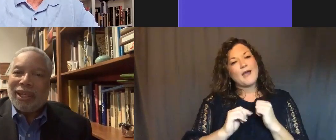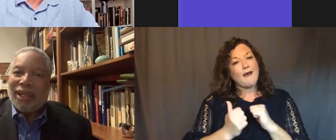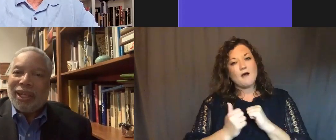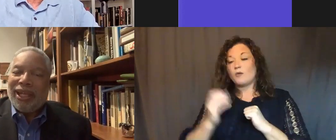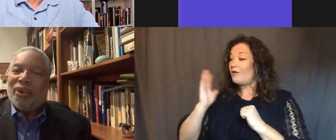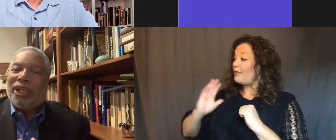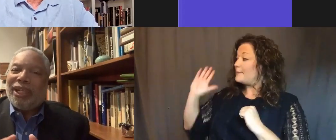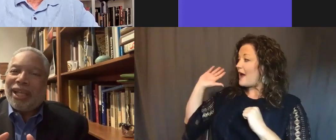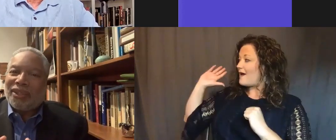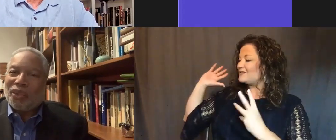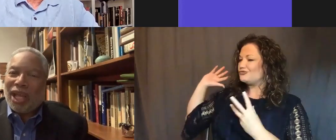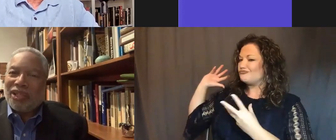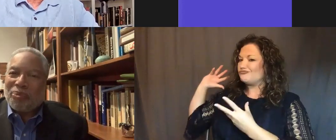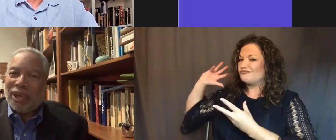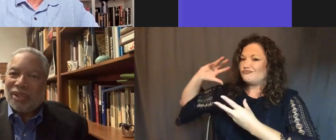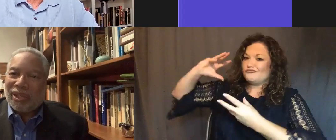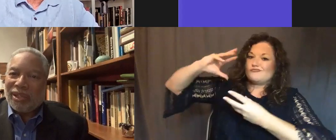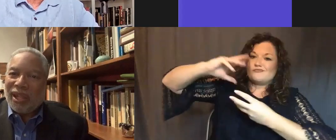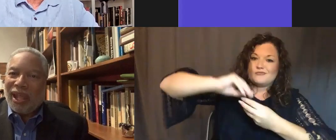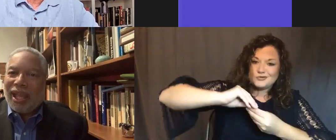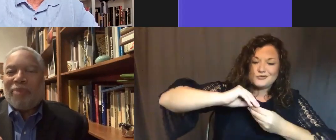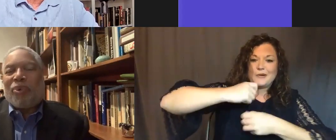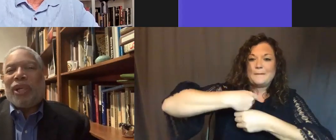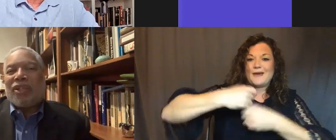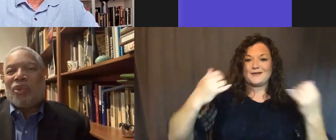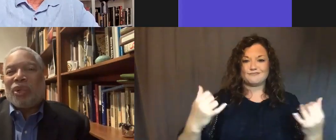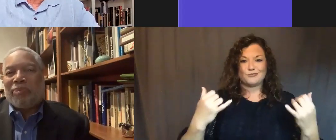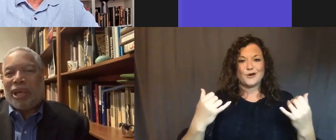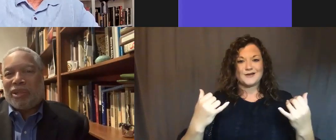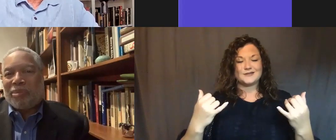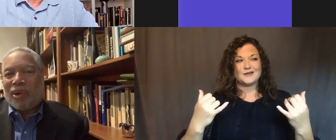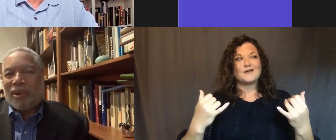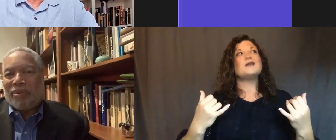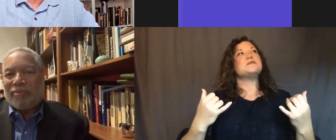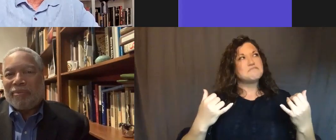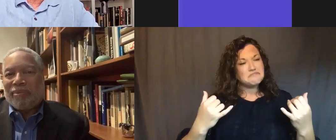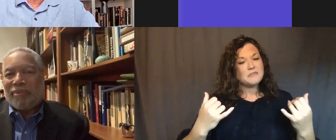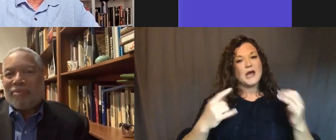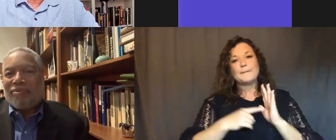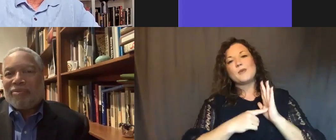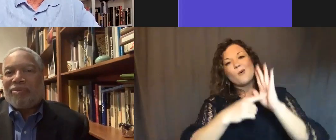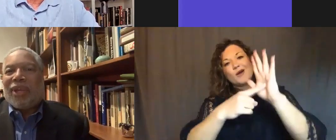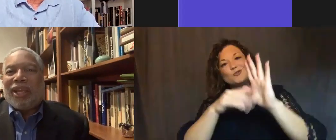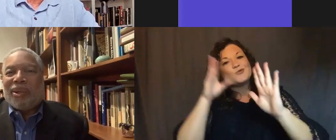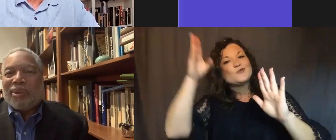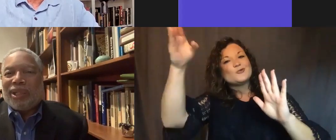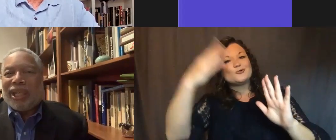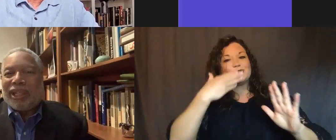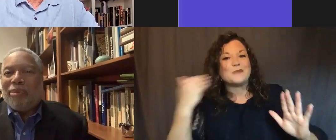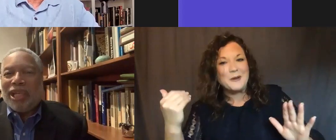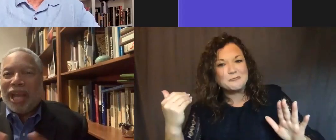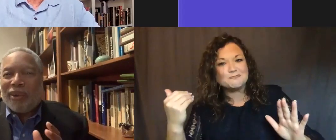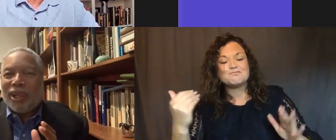in order to contextualize the present and point us towards a better tomorrow. Thank you.